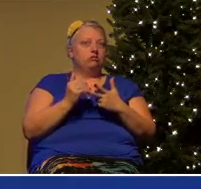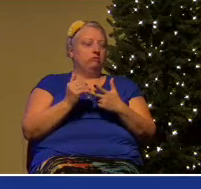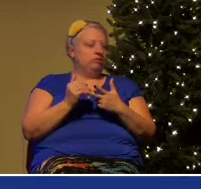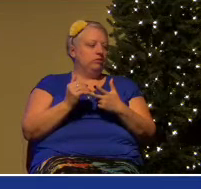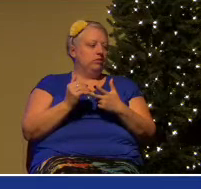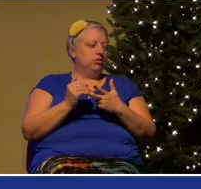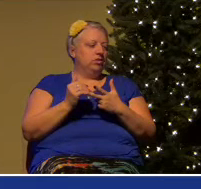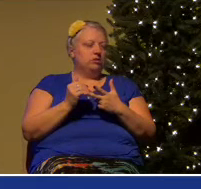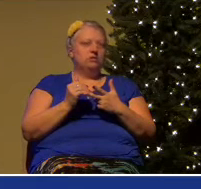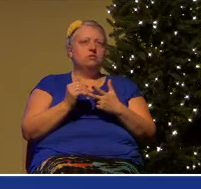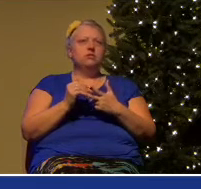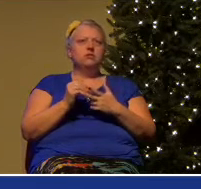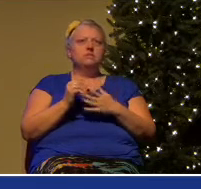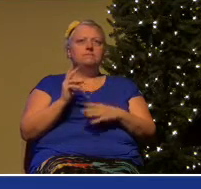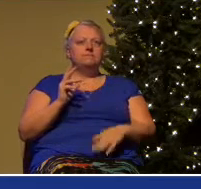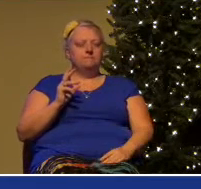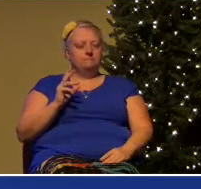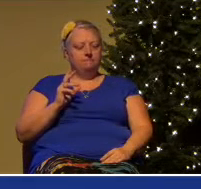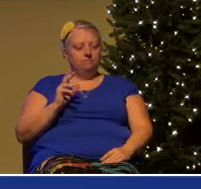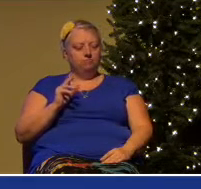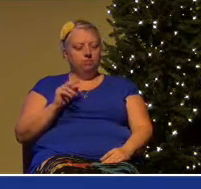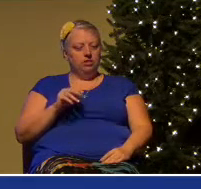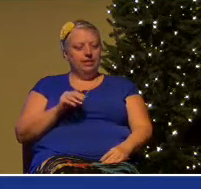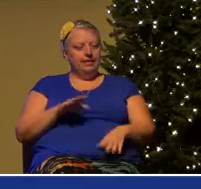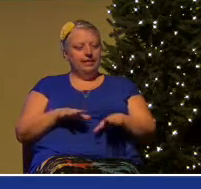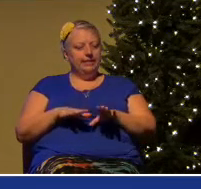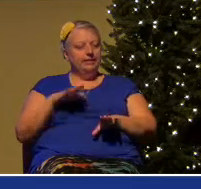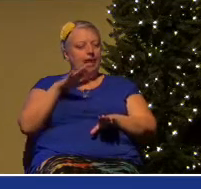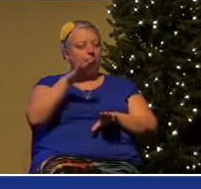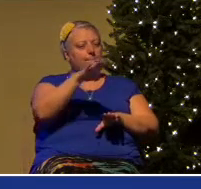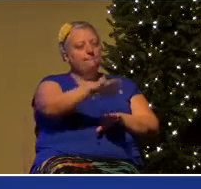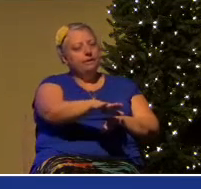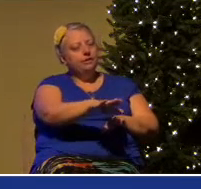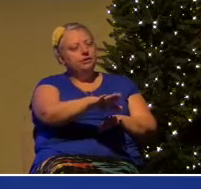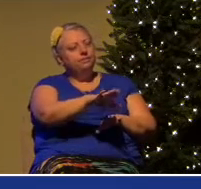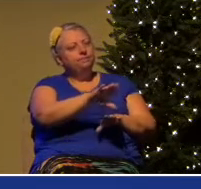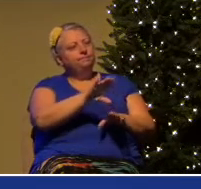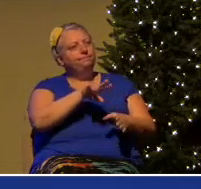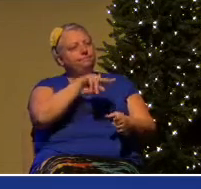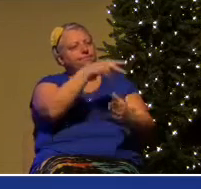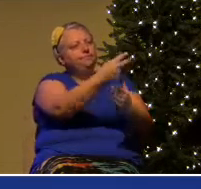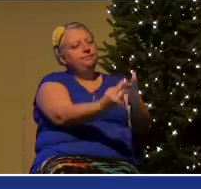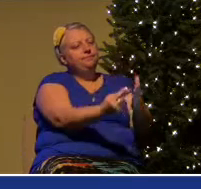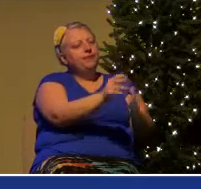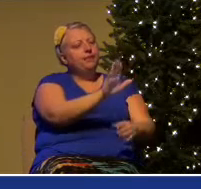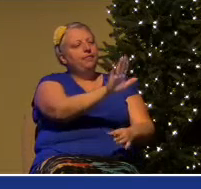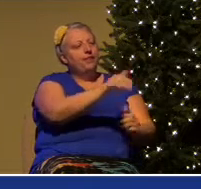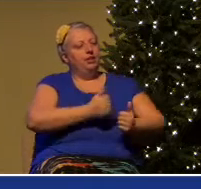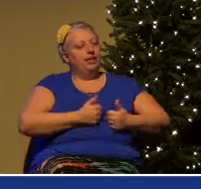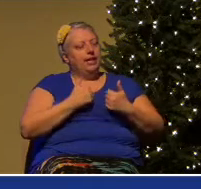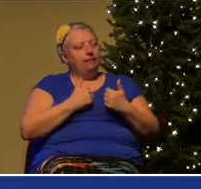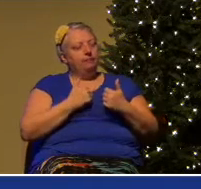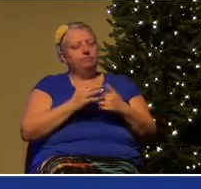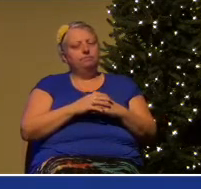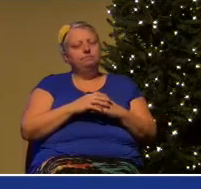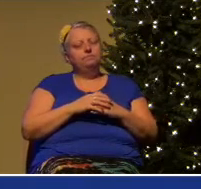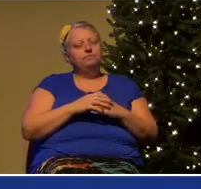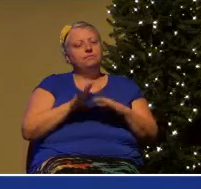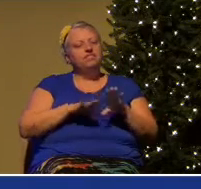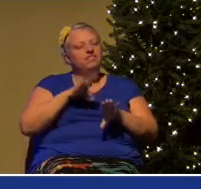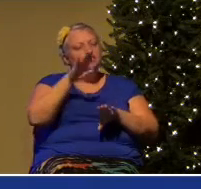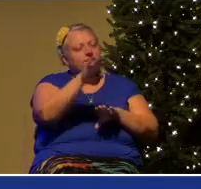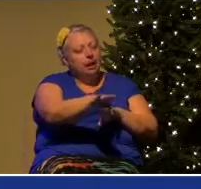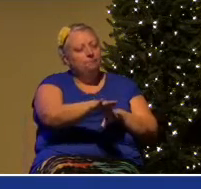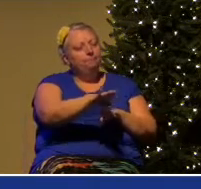Step into the lives of people around you. Step into the